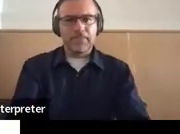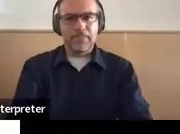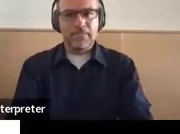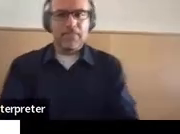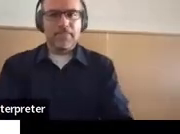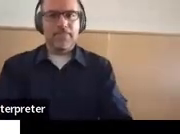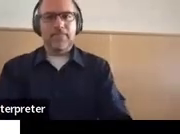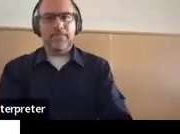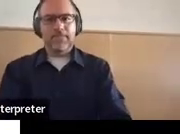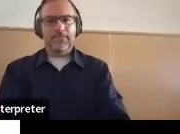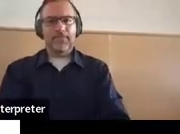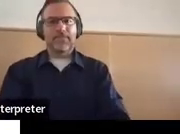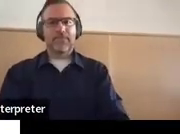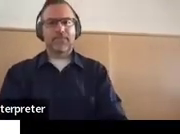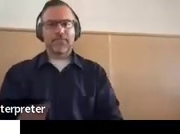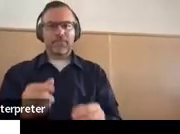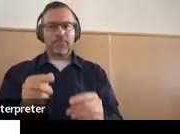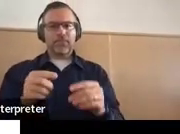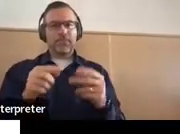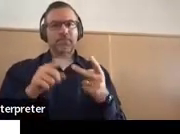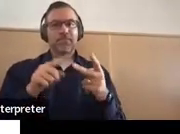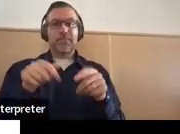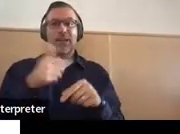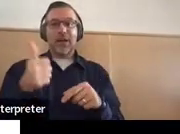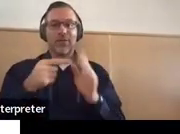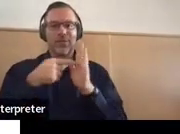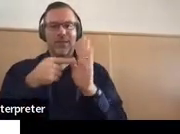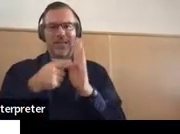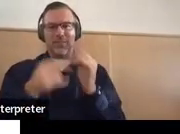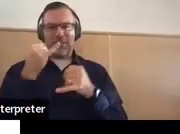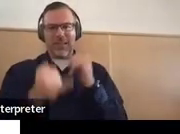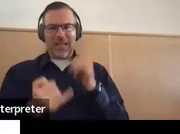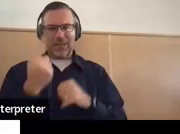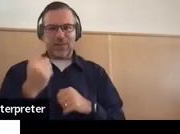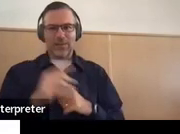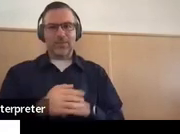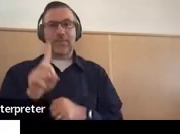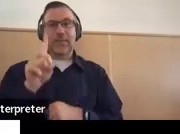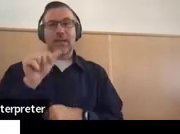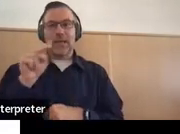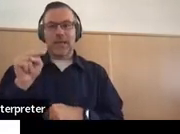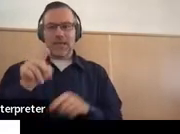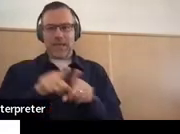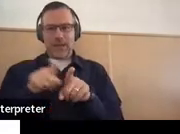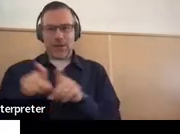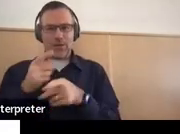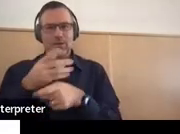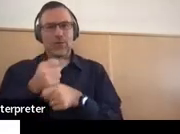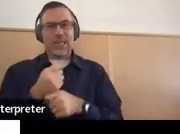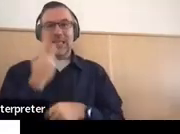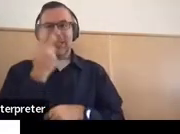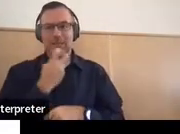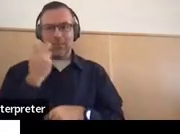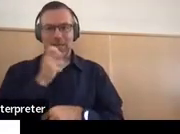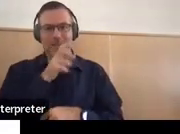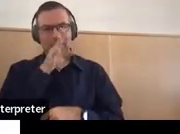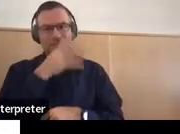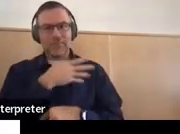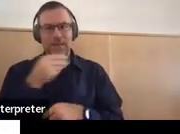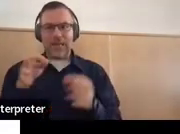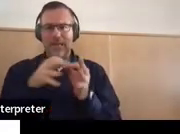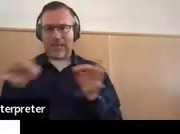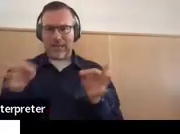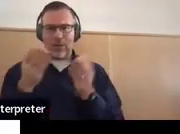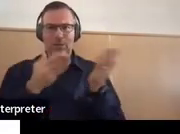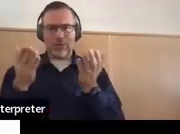Here's another example, and it's the last one. So Dan also gets speech and language services. So